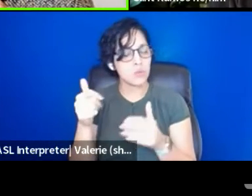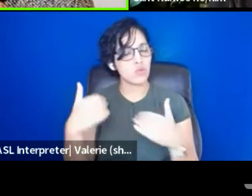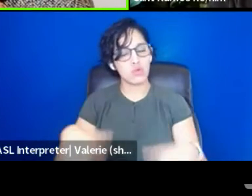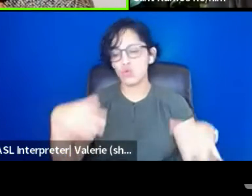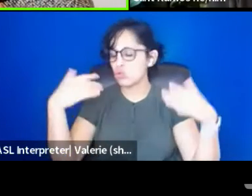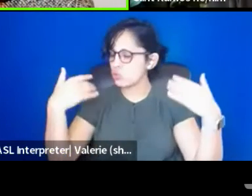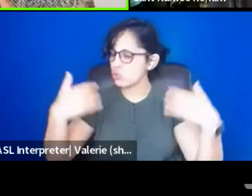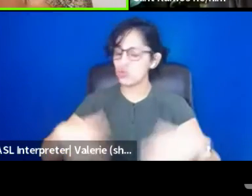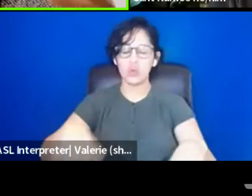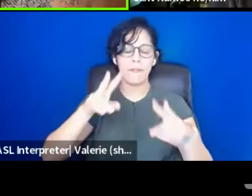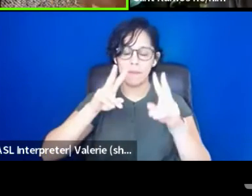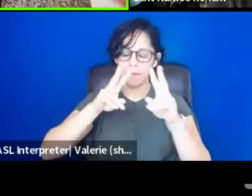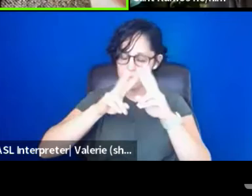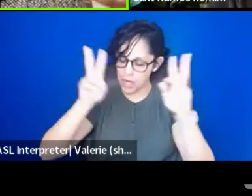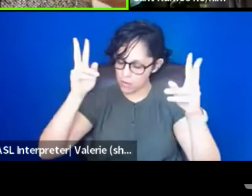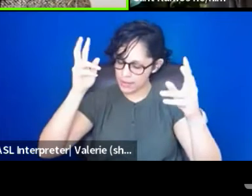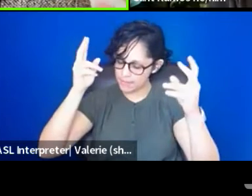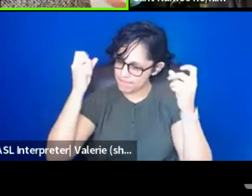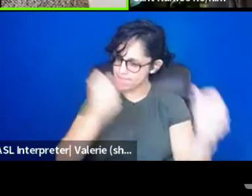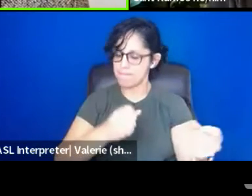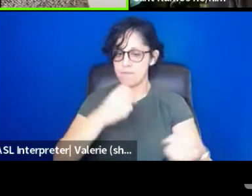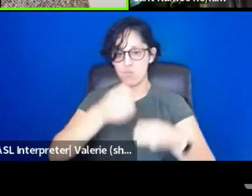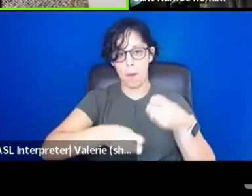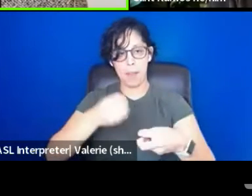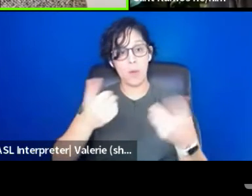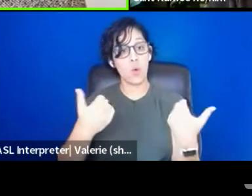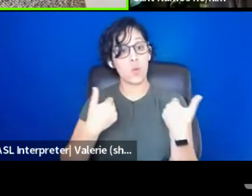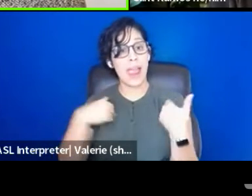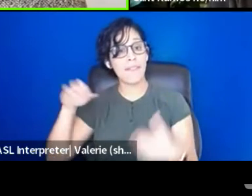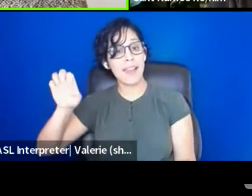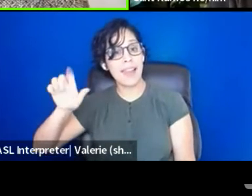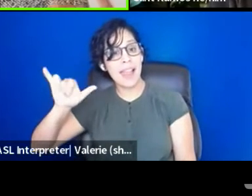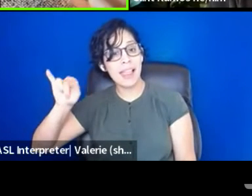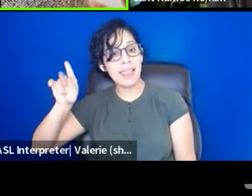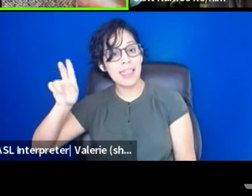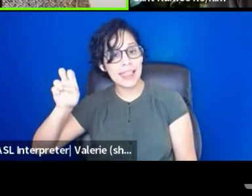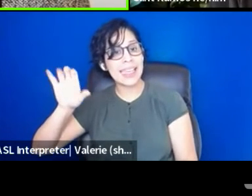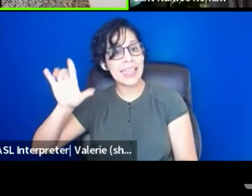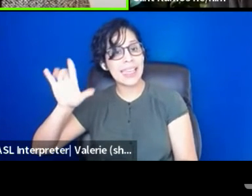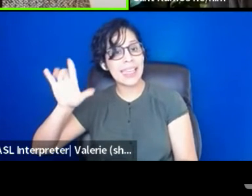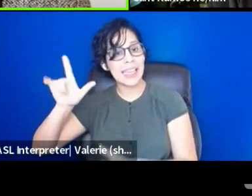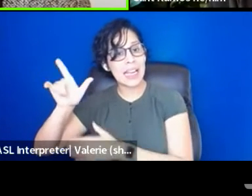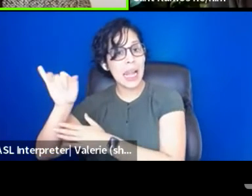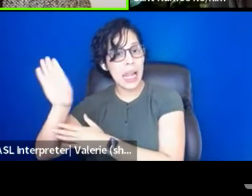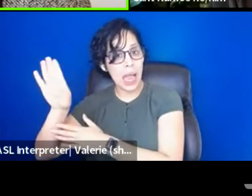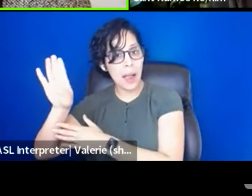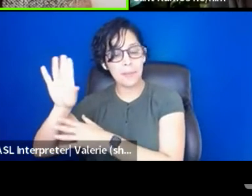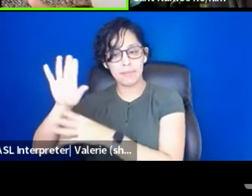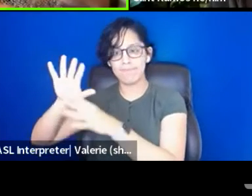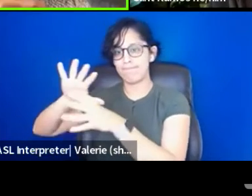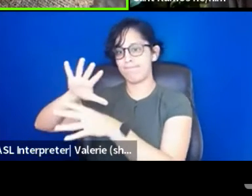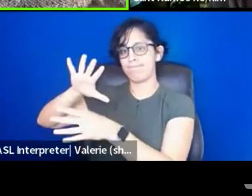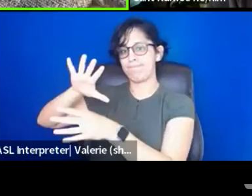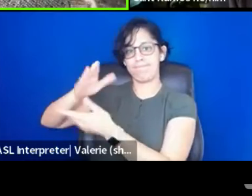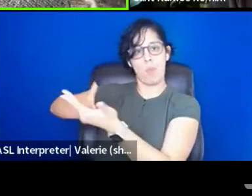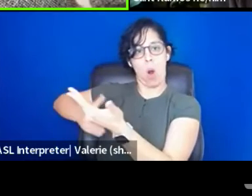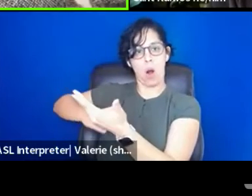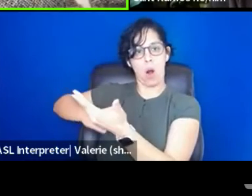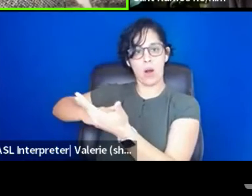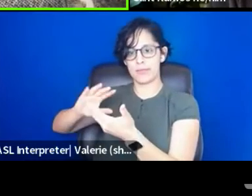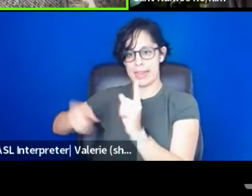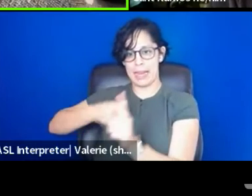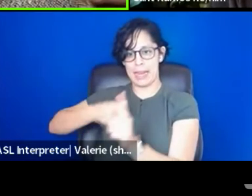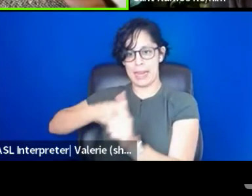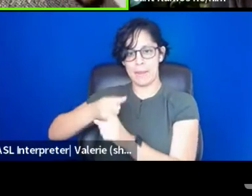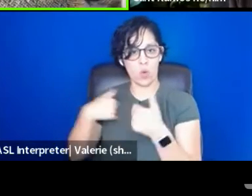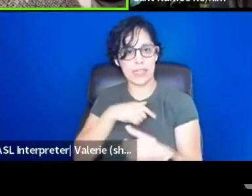an elite club element of what we do. And that elite club element means that even in problematic,